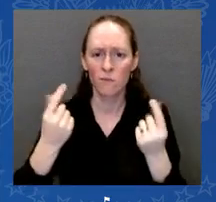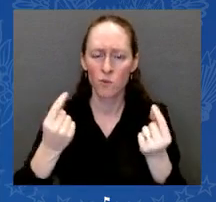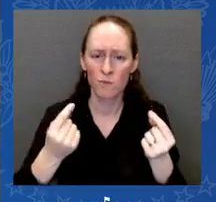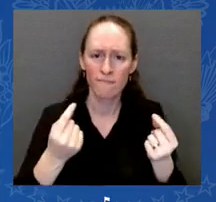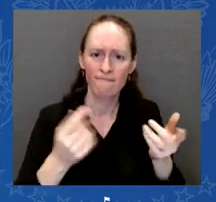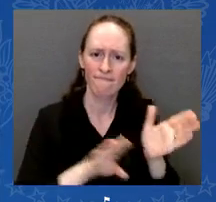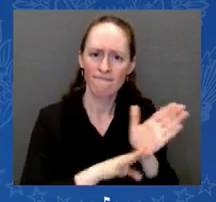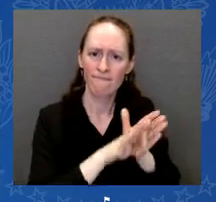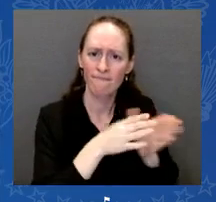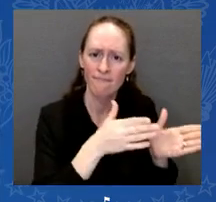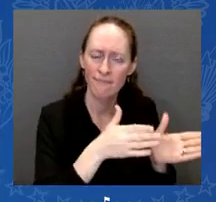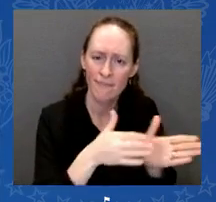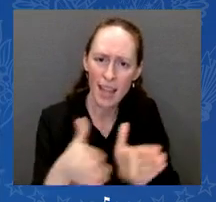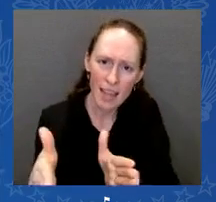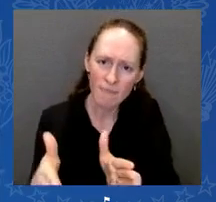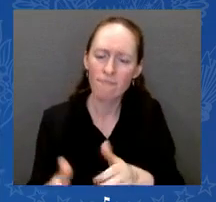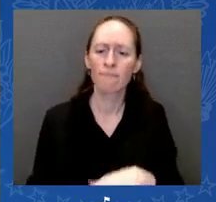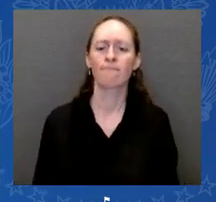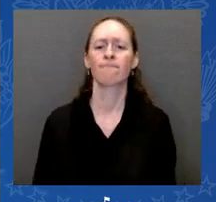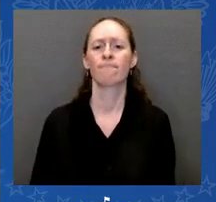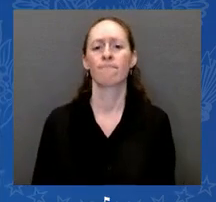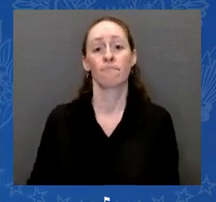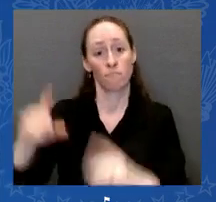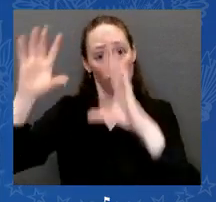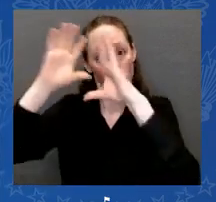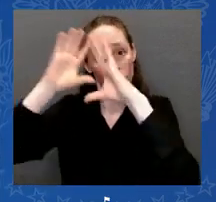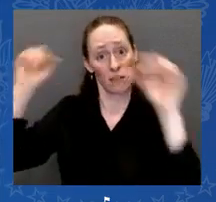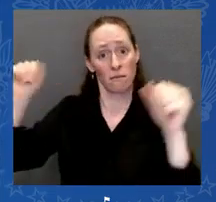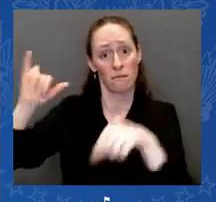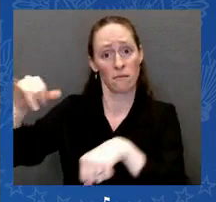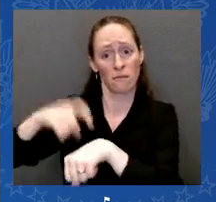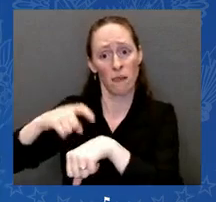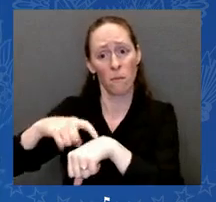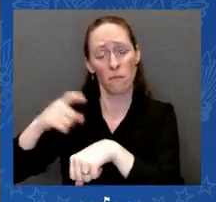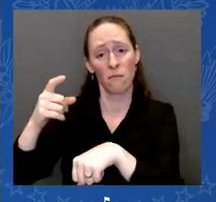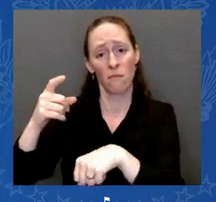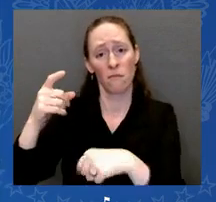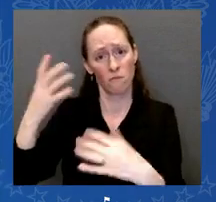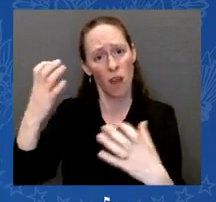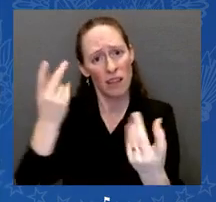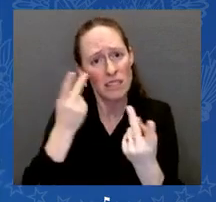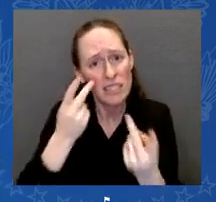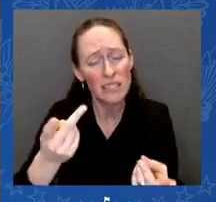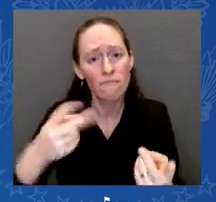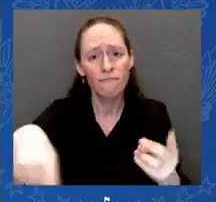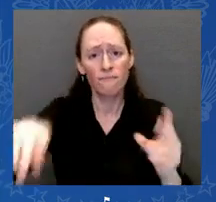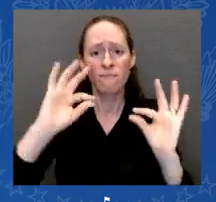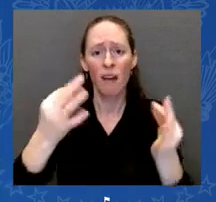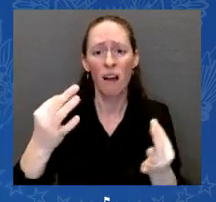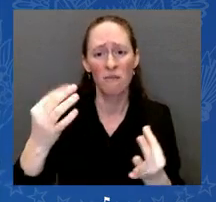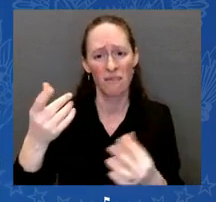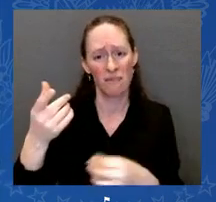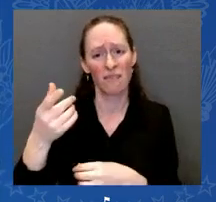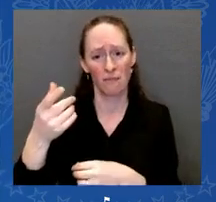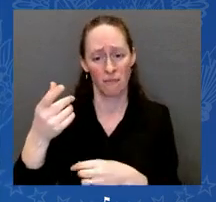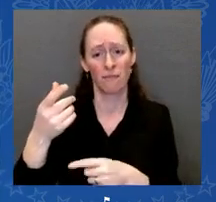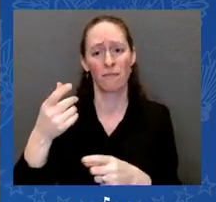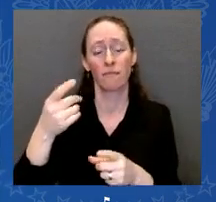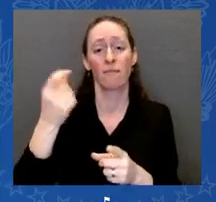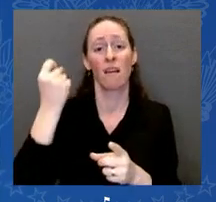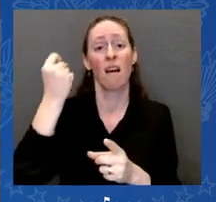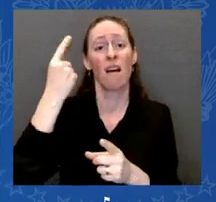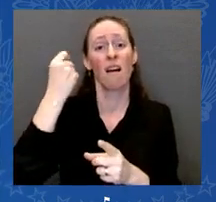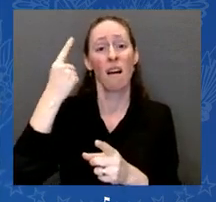his plane to wait for hours as he sat in a conference room at Western Connecticut State University until he had held every hand,